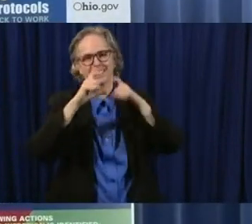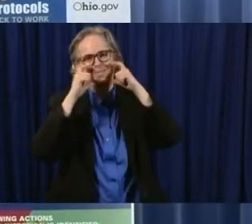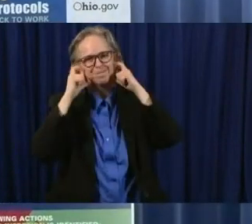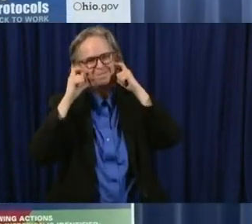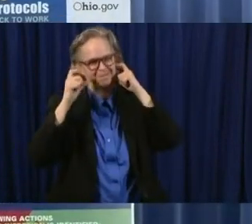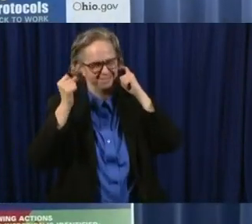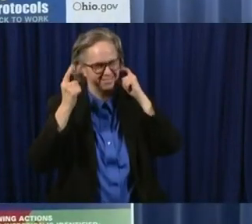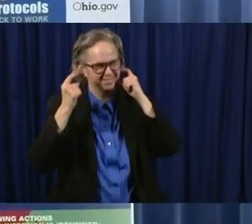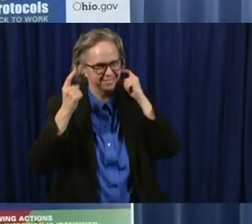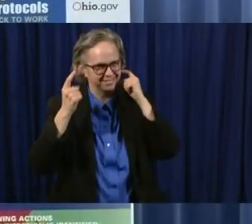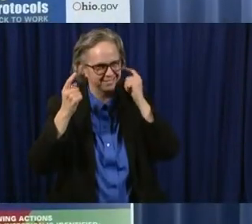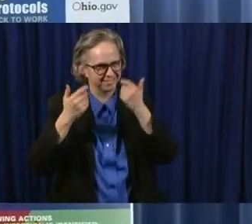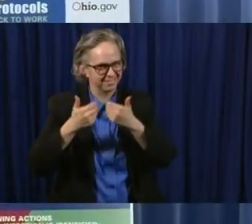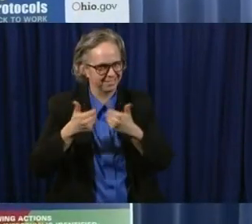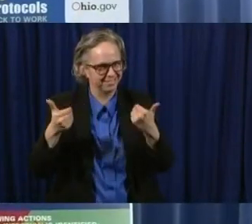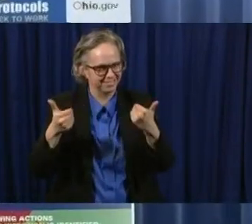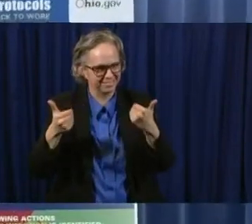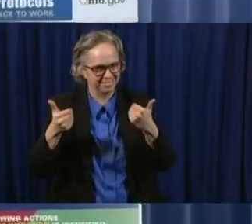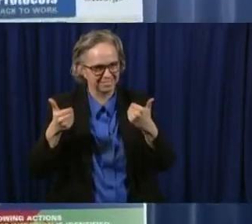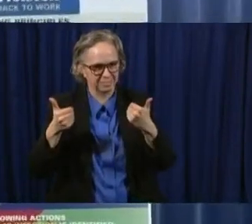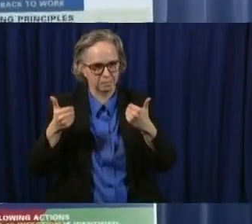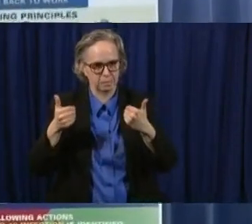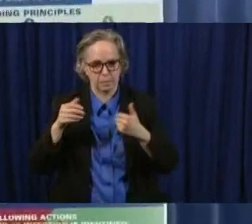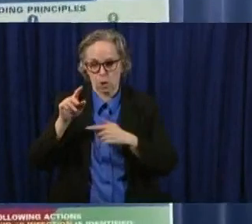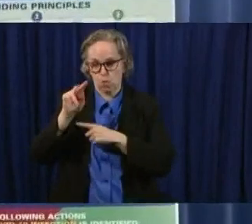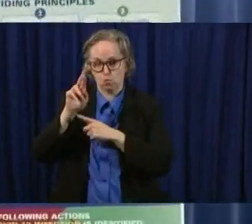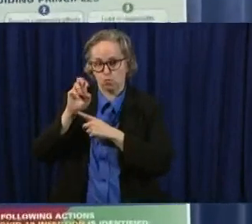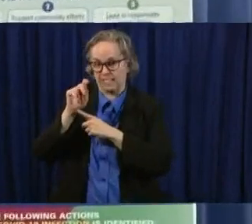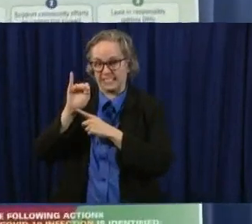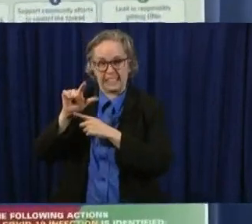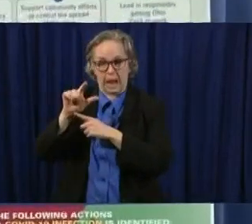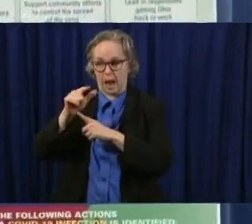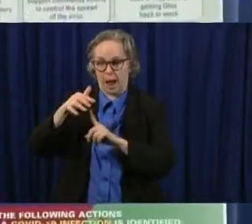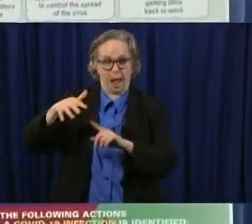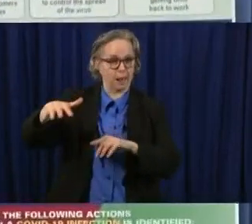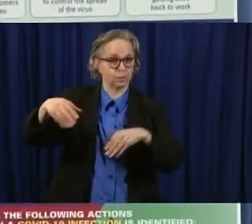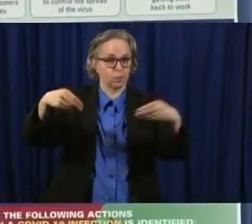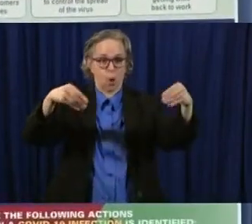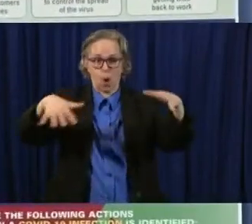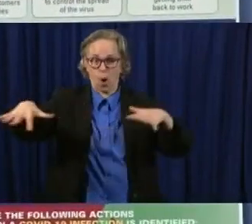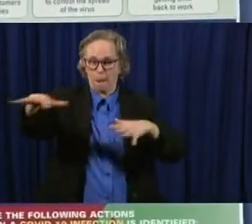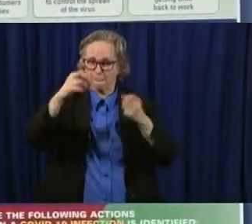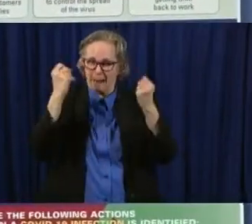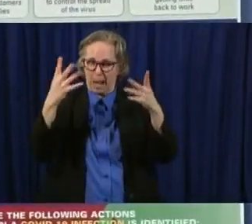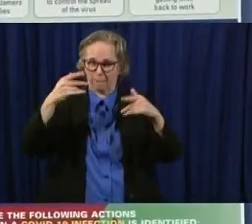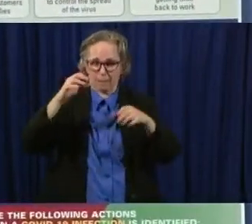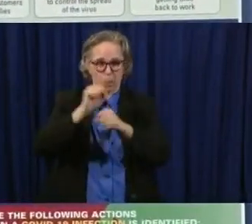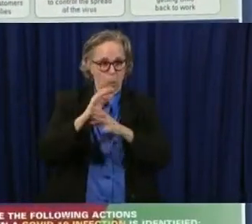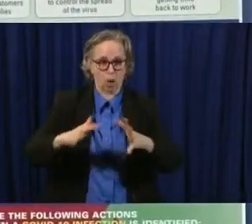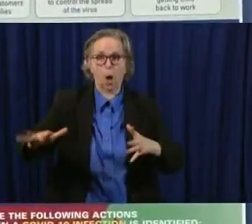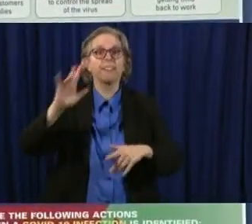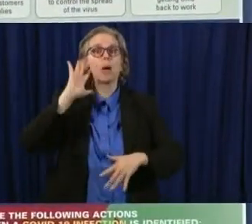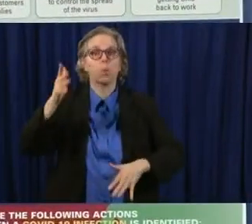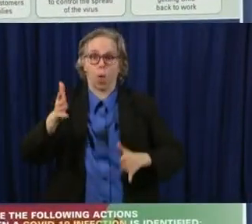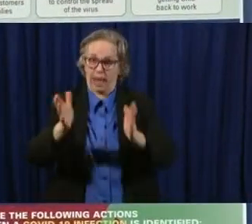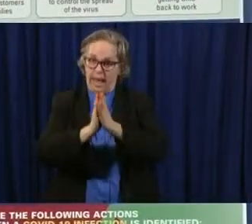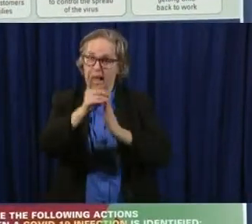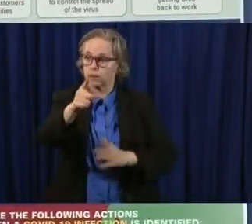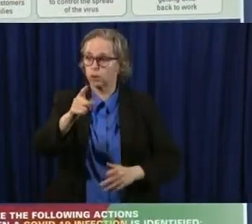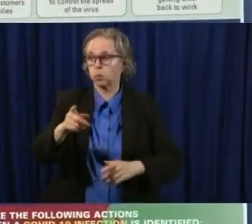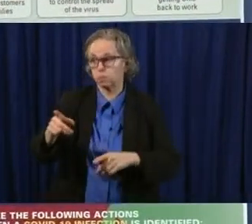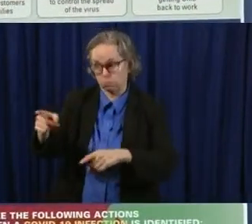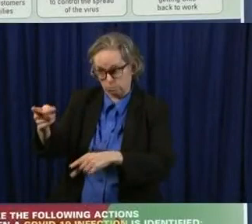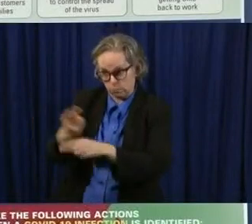dealing in a retail setting and they will be dealing with the people who, who are working there. Uh, the thing that we have learned, uh,